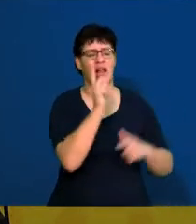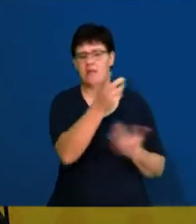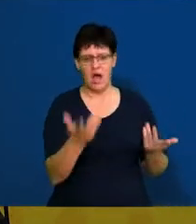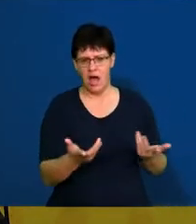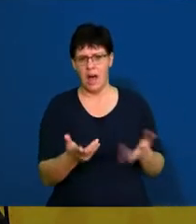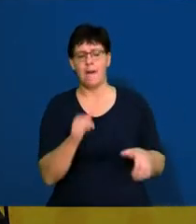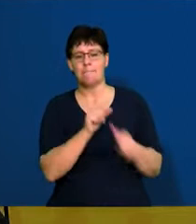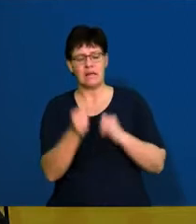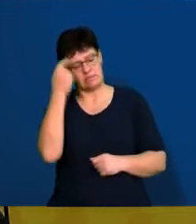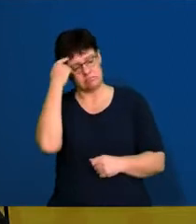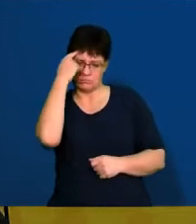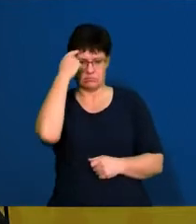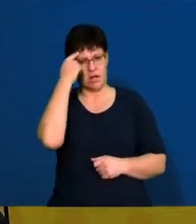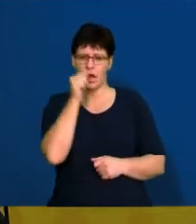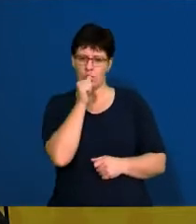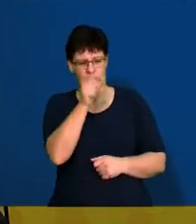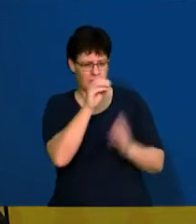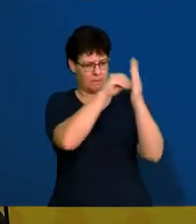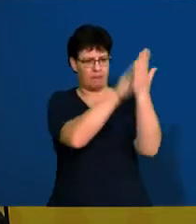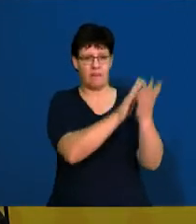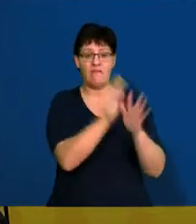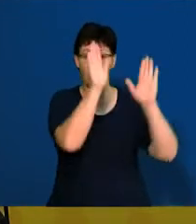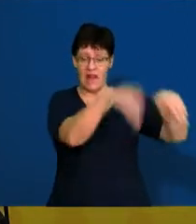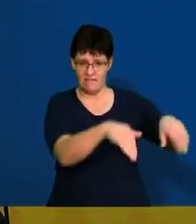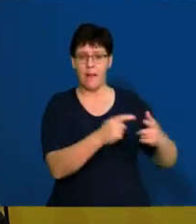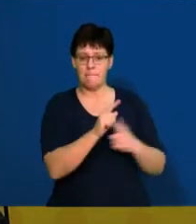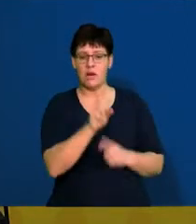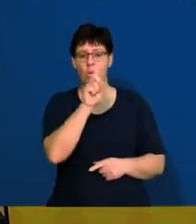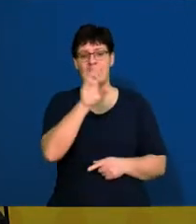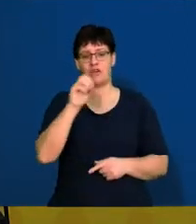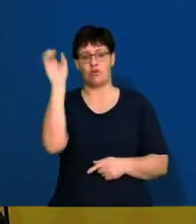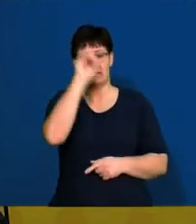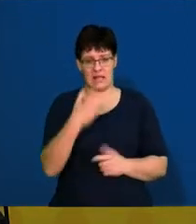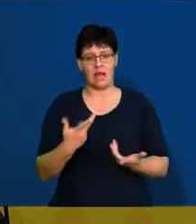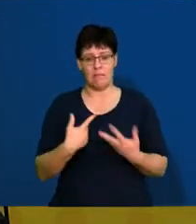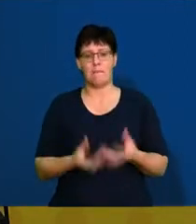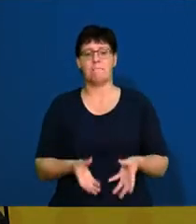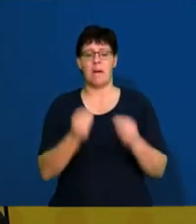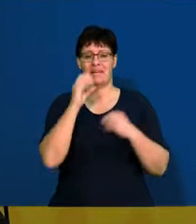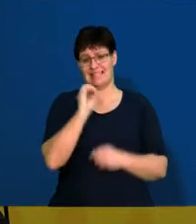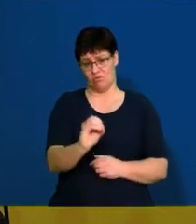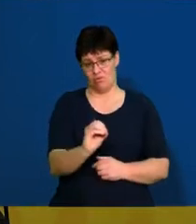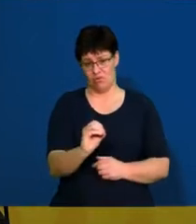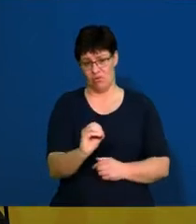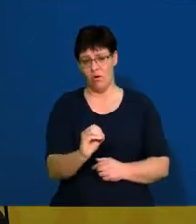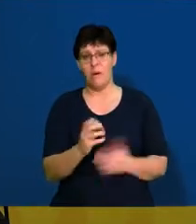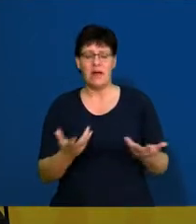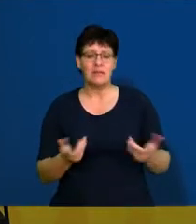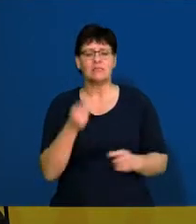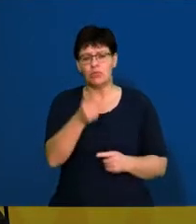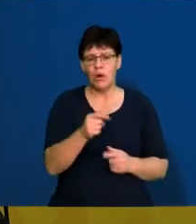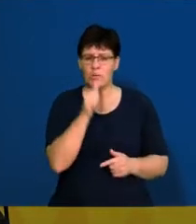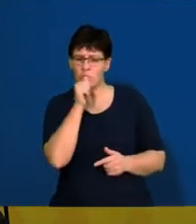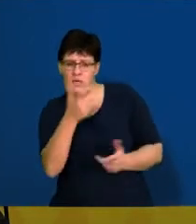take a guess. Because if you leave out your multiple choice, you've got a 100% chance of getting zero for that. Where if you